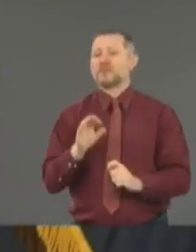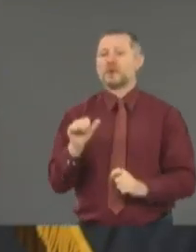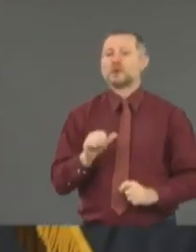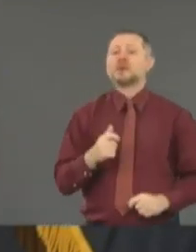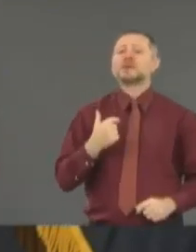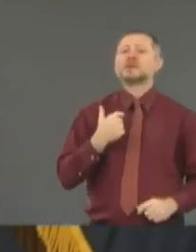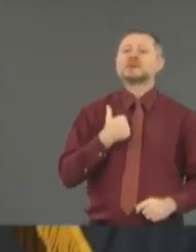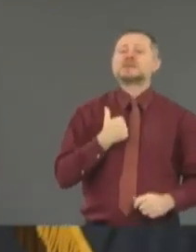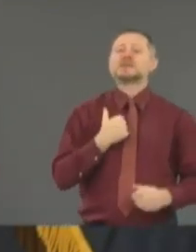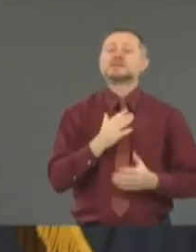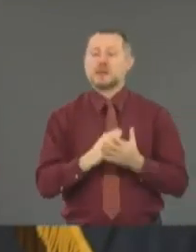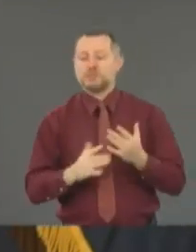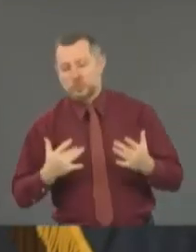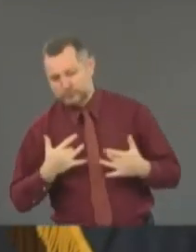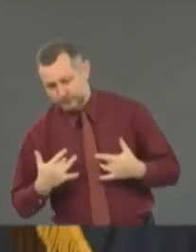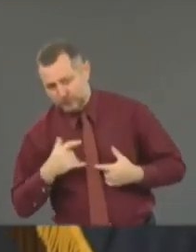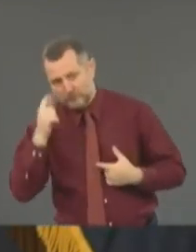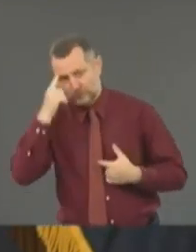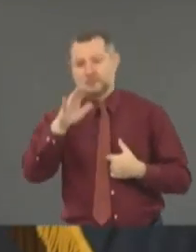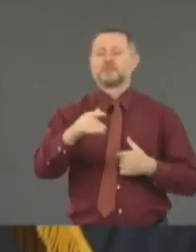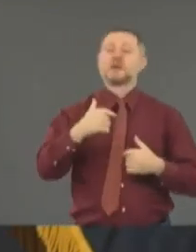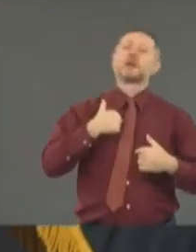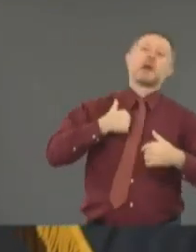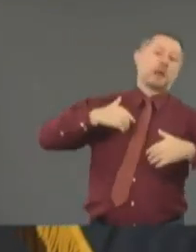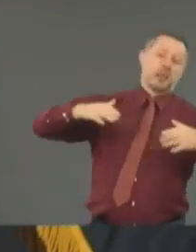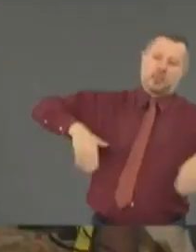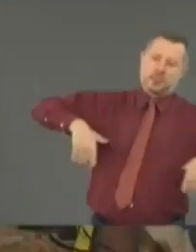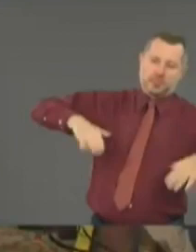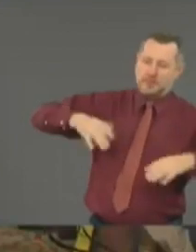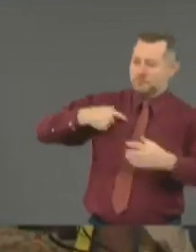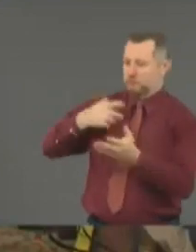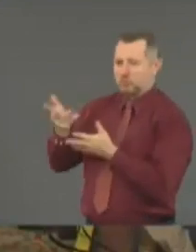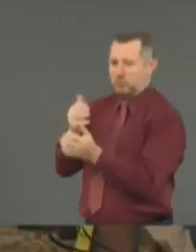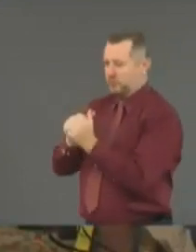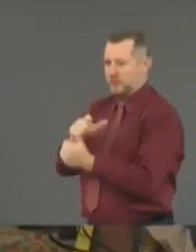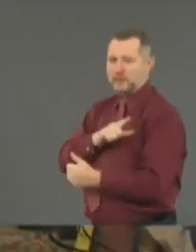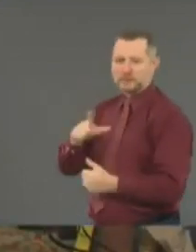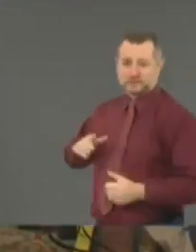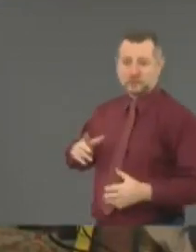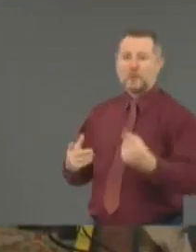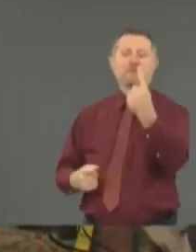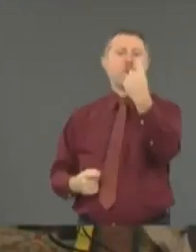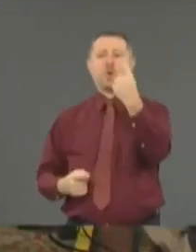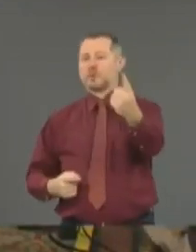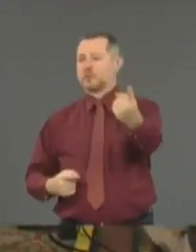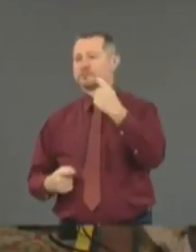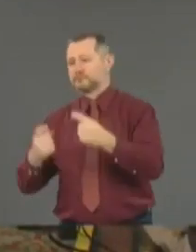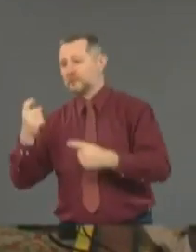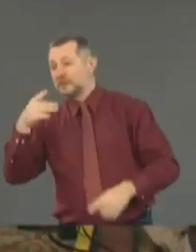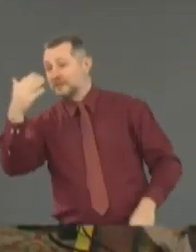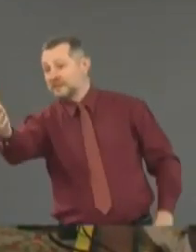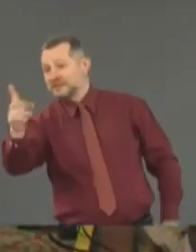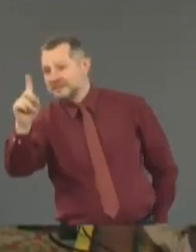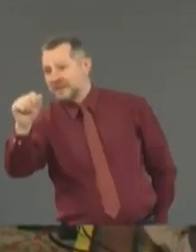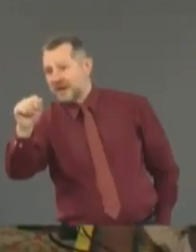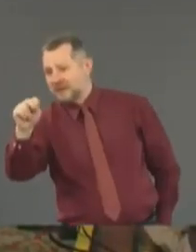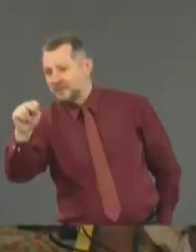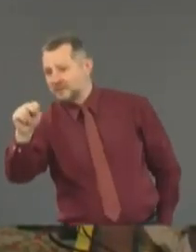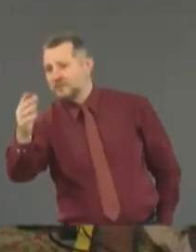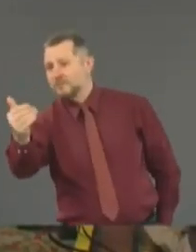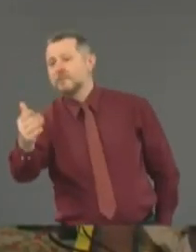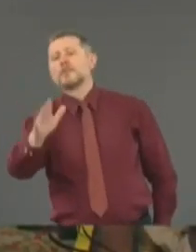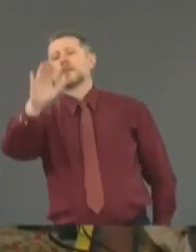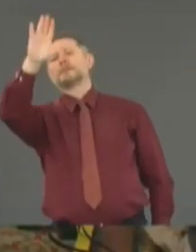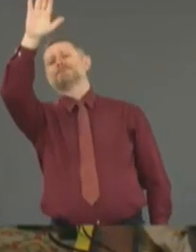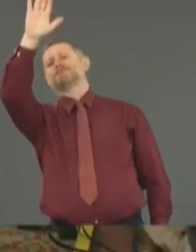I'll work with the legislature. We haven't had any specific conversations yet. Let's take one more. Five minutes ago, you signed an executive order, having